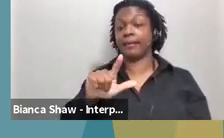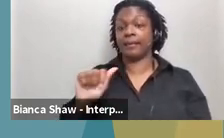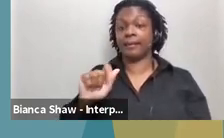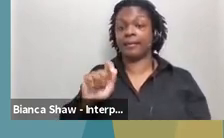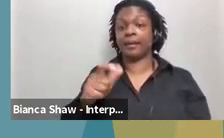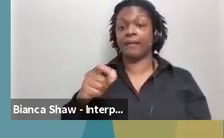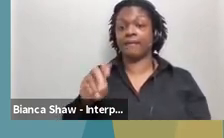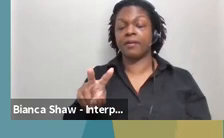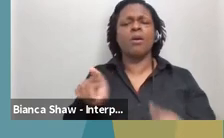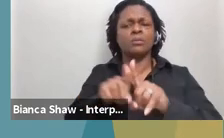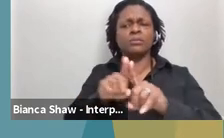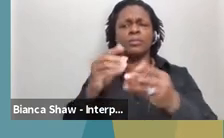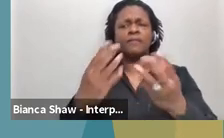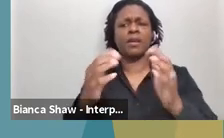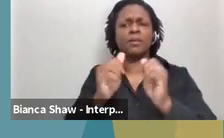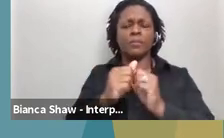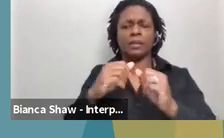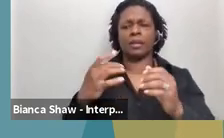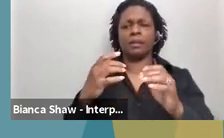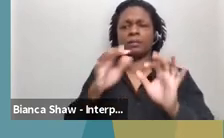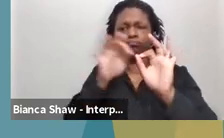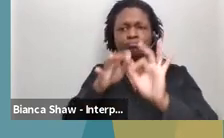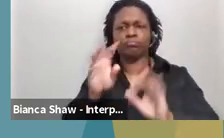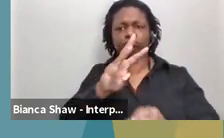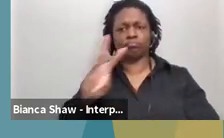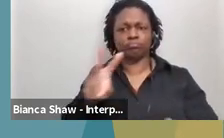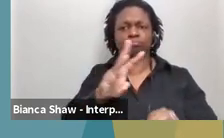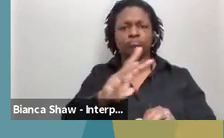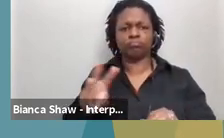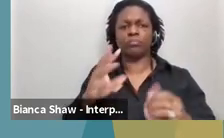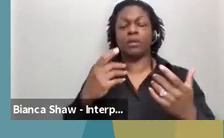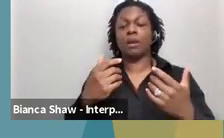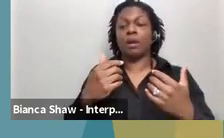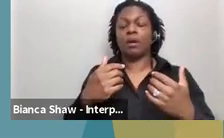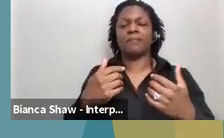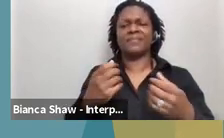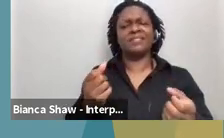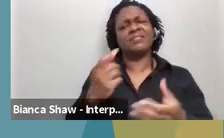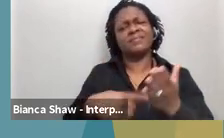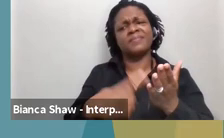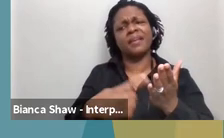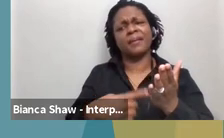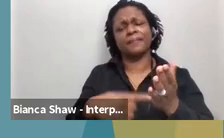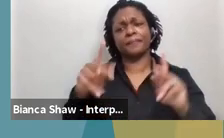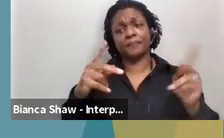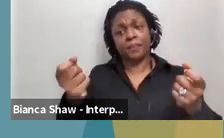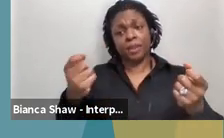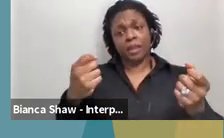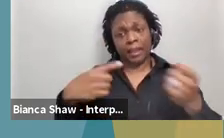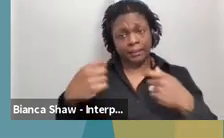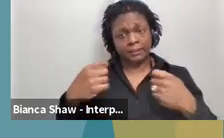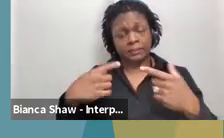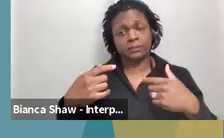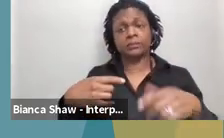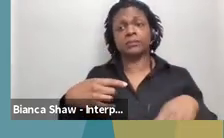links. Um, oftentimes we're asked, and we will be sharing, uh, with, um, Bambi and those folks, the, uh,